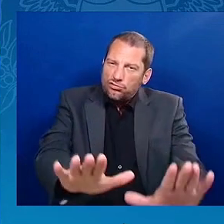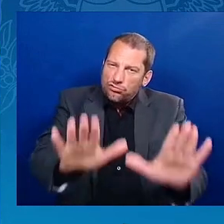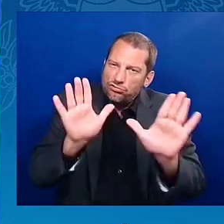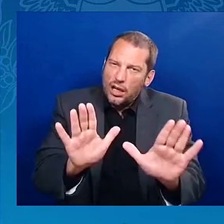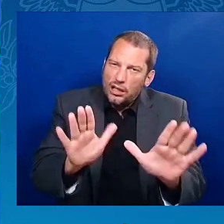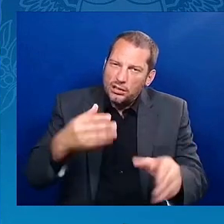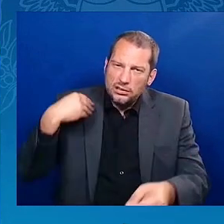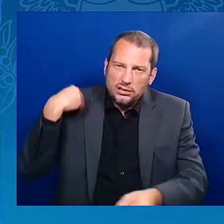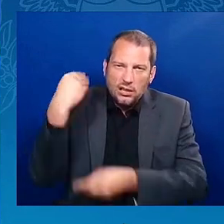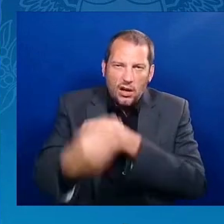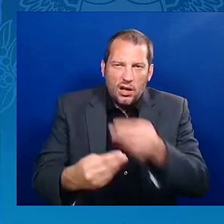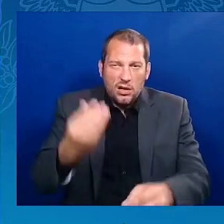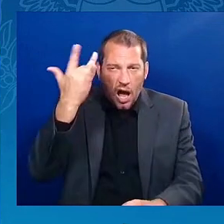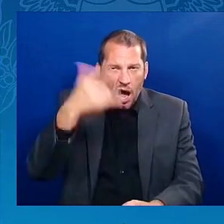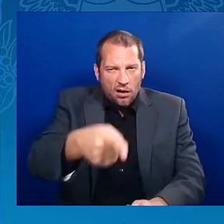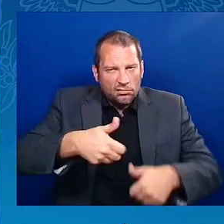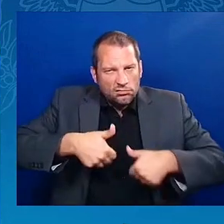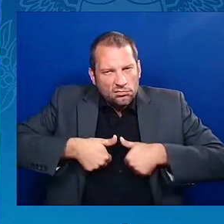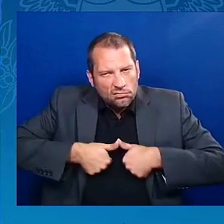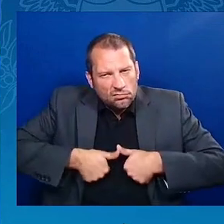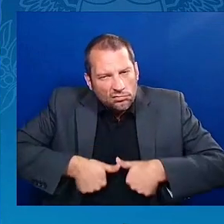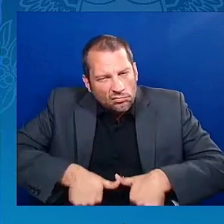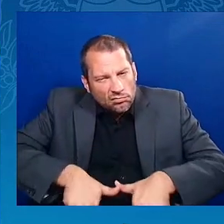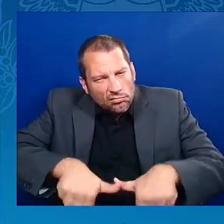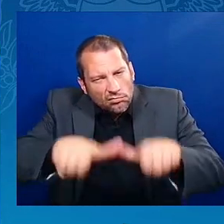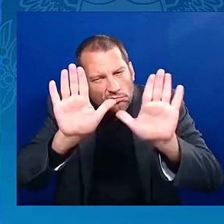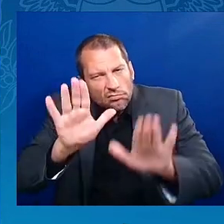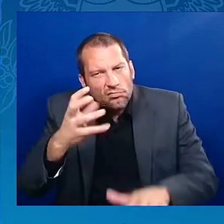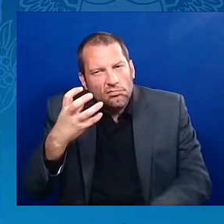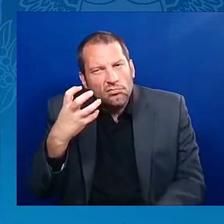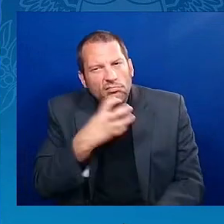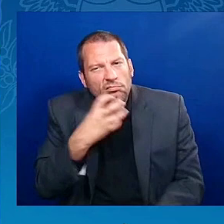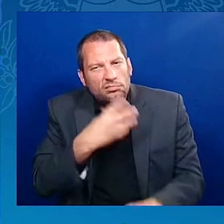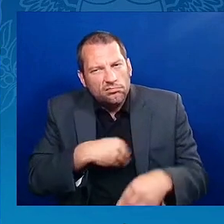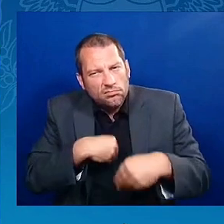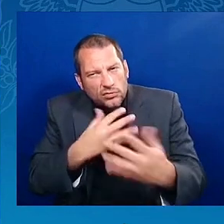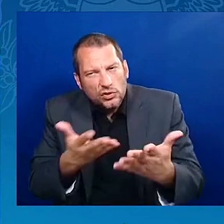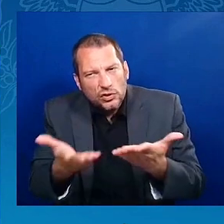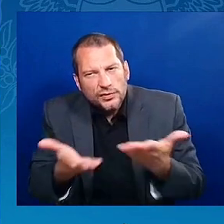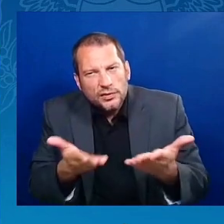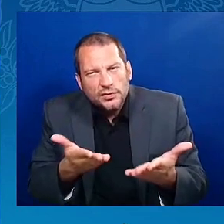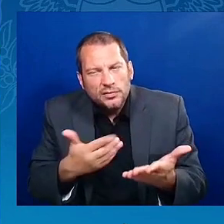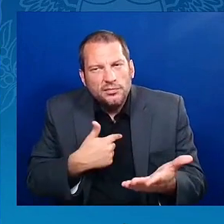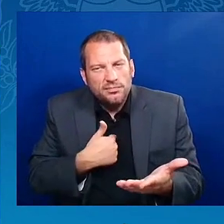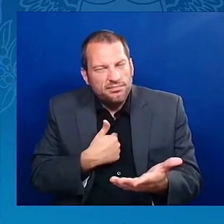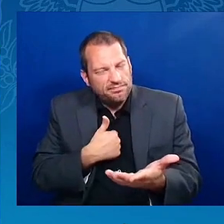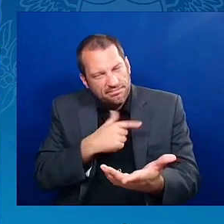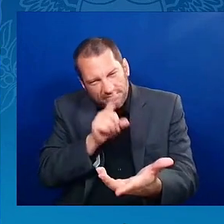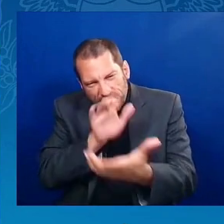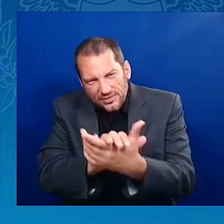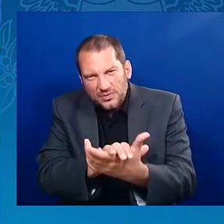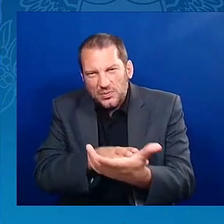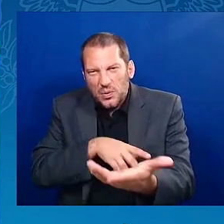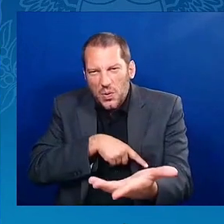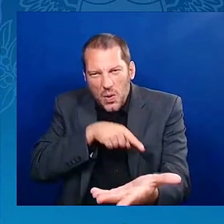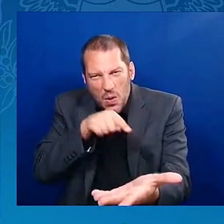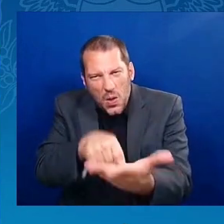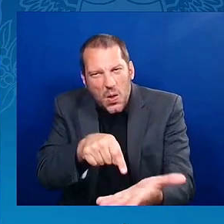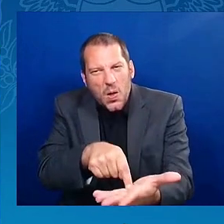you and we believe in you. And there were policies then to boost